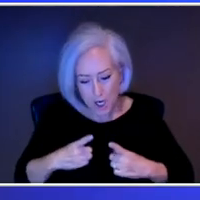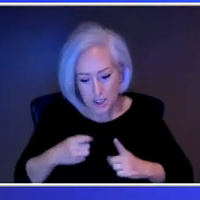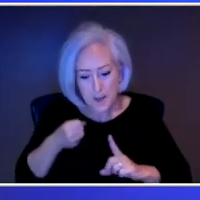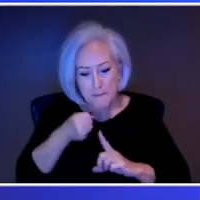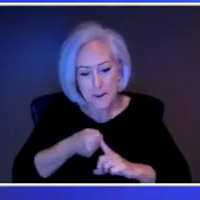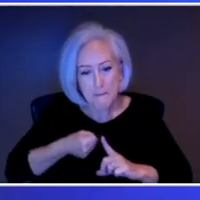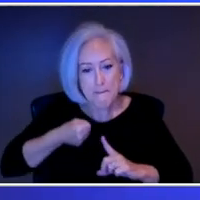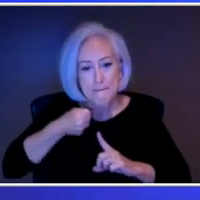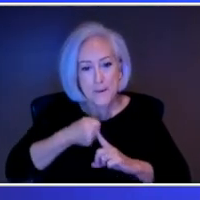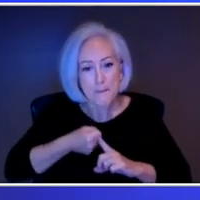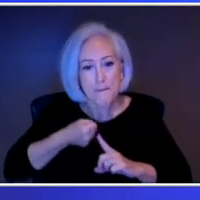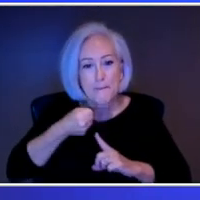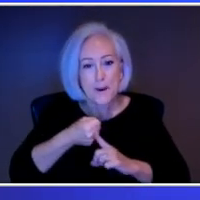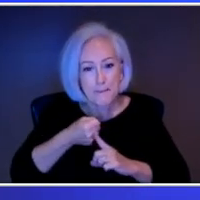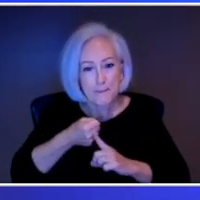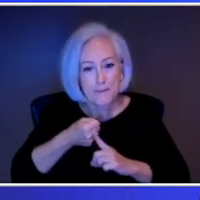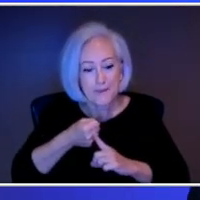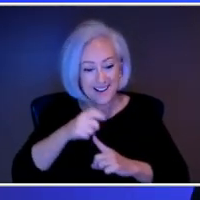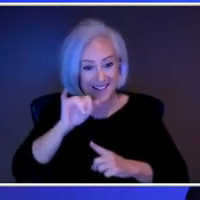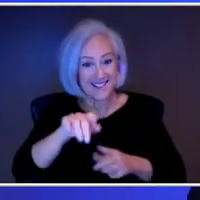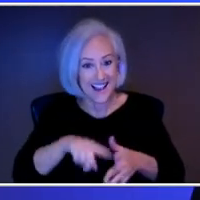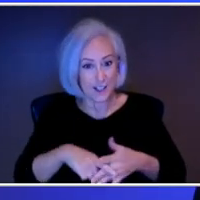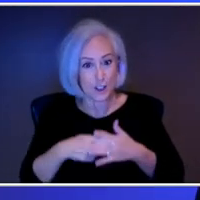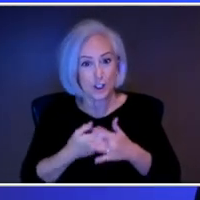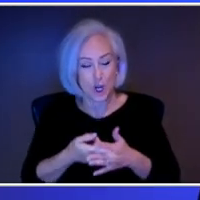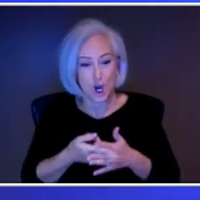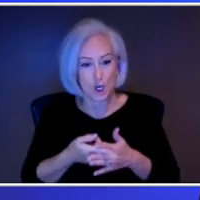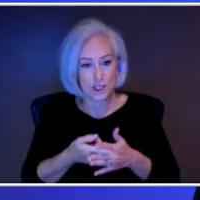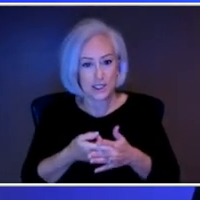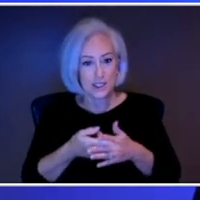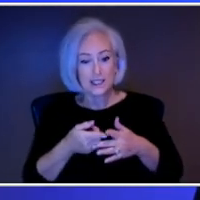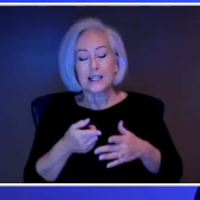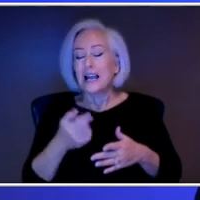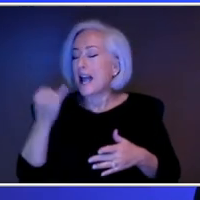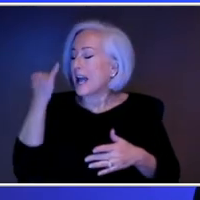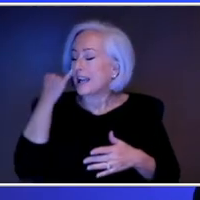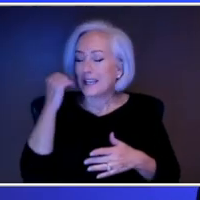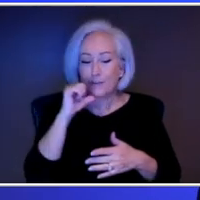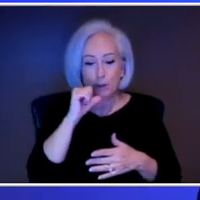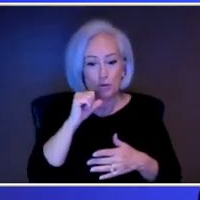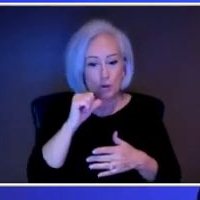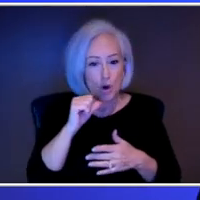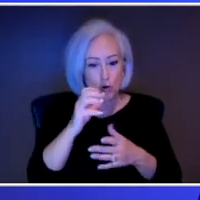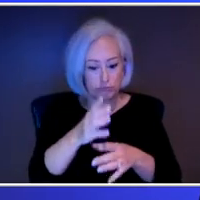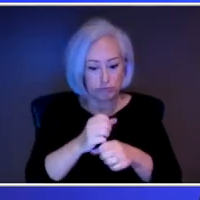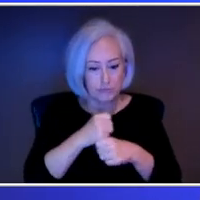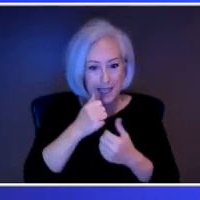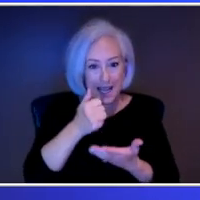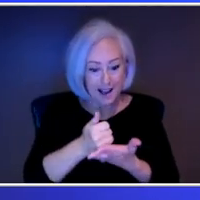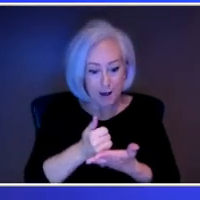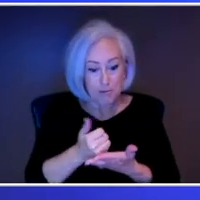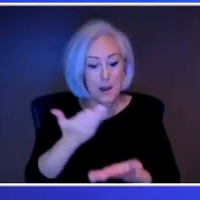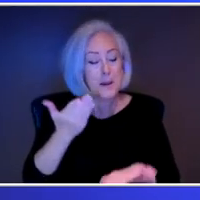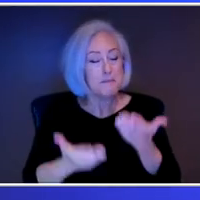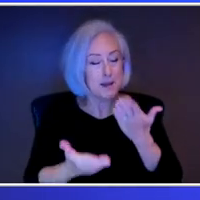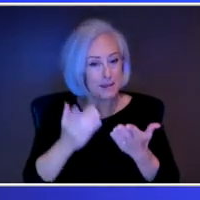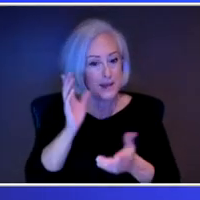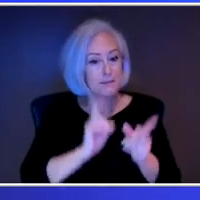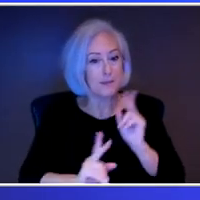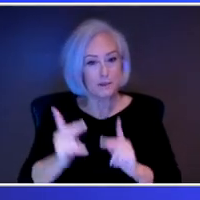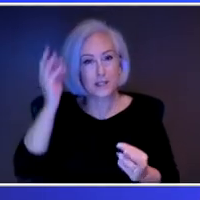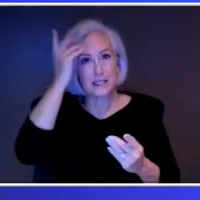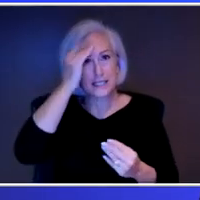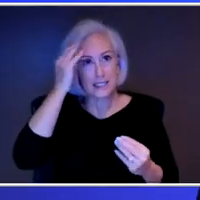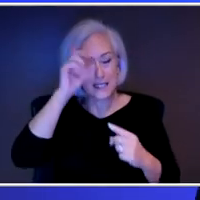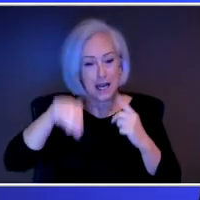Those thoughts start to set in. And eventually, if not checked or not addressed, it can lead to the thought of, you know, suicidal consideration and, you know,